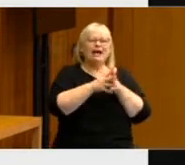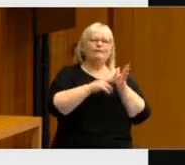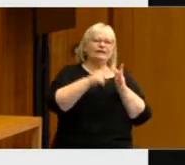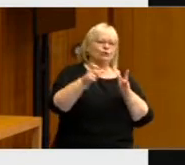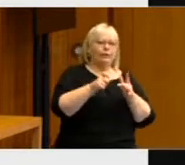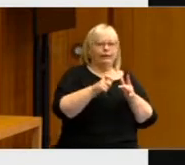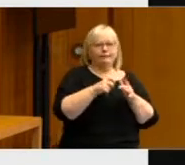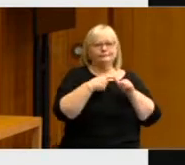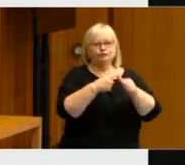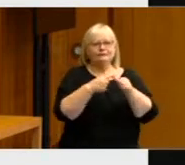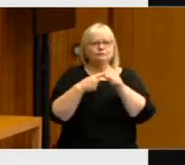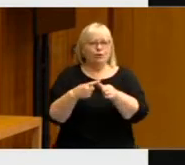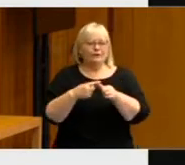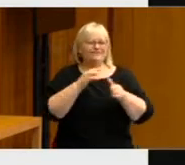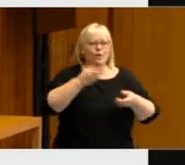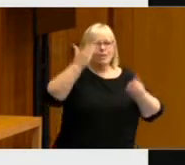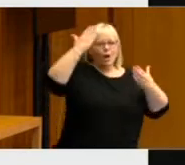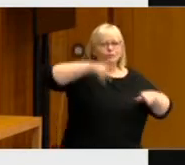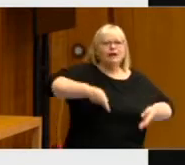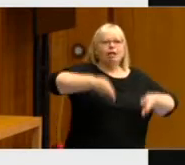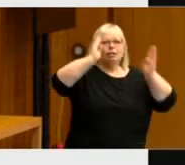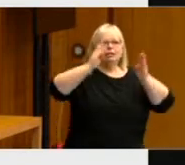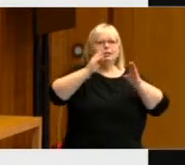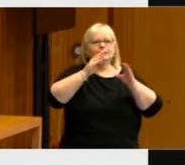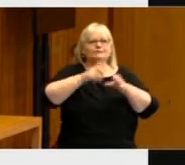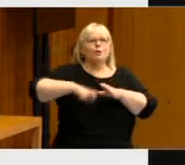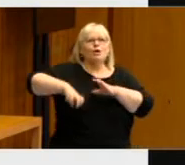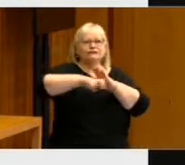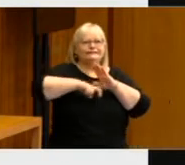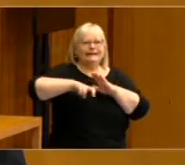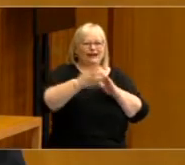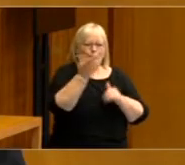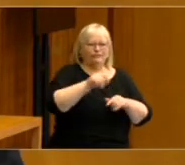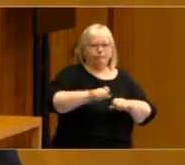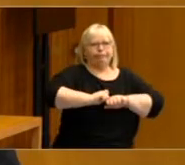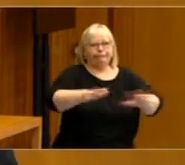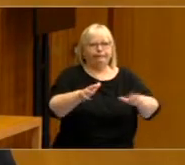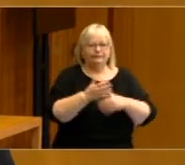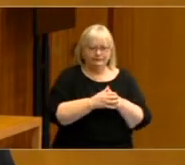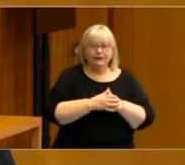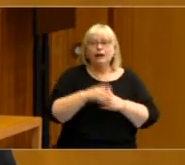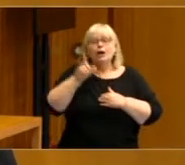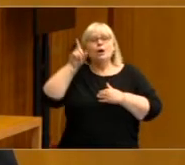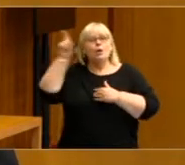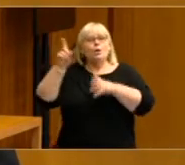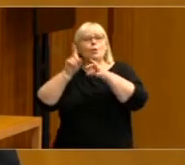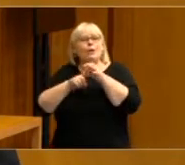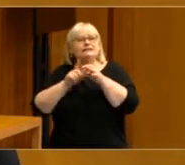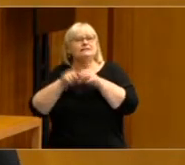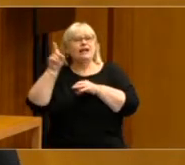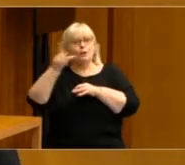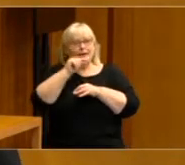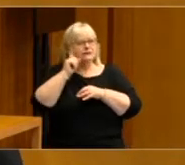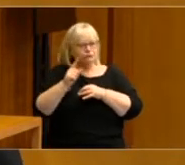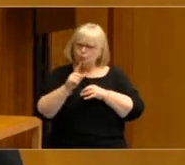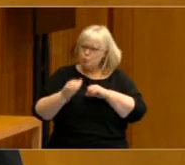for managing hotel quarantine, which was the source of the outbreak. And then in Queensland, we can see an increase